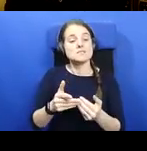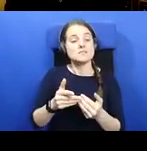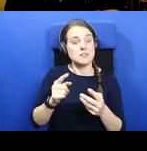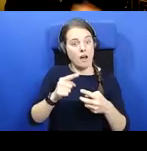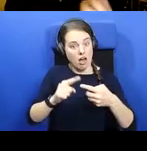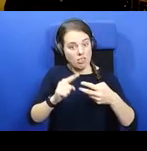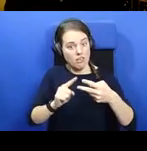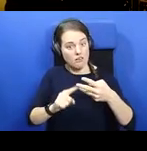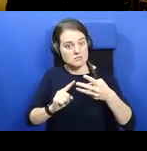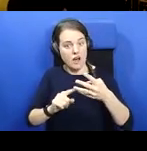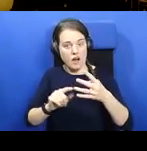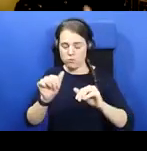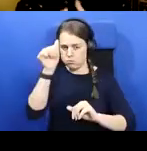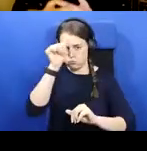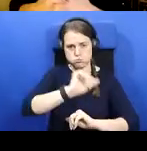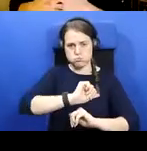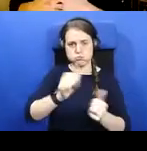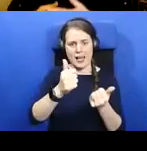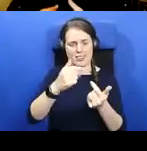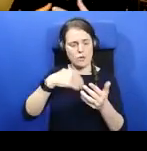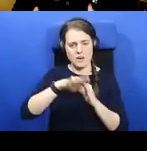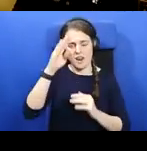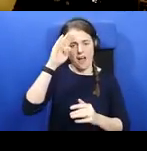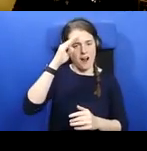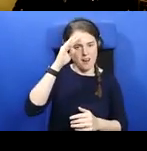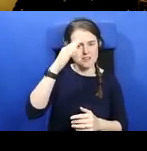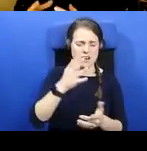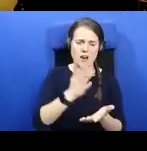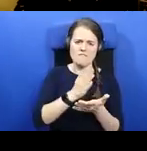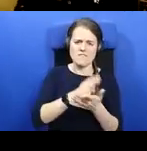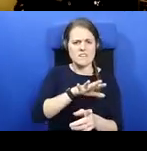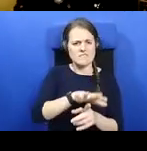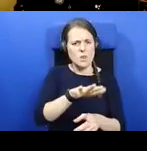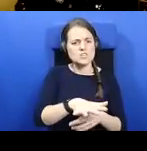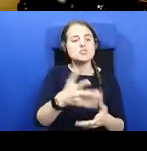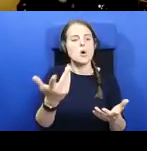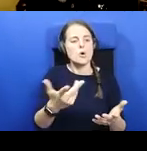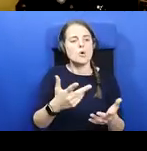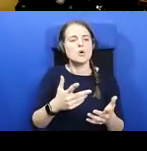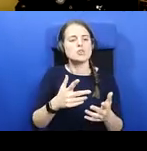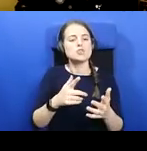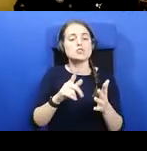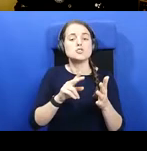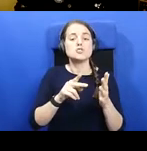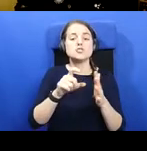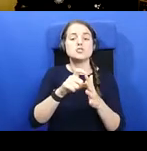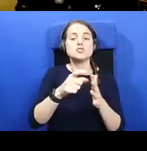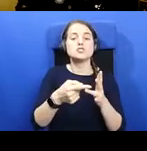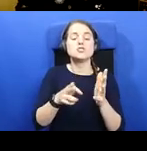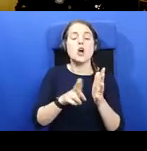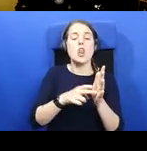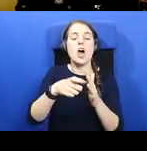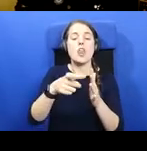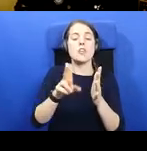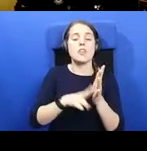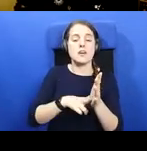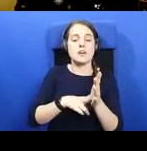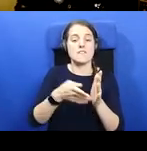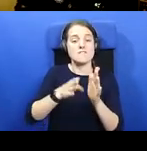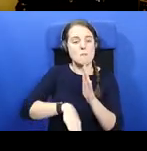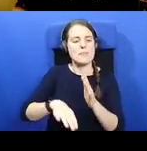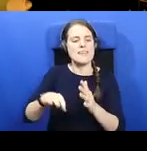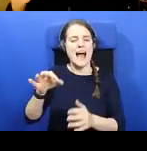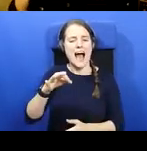and are clearly influential. So you've the cult of Donon. It's a martyr cult on the Isle of Egg.